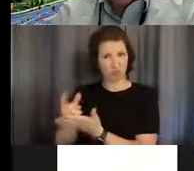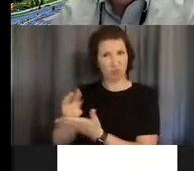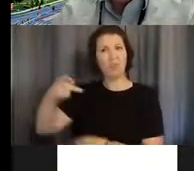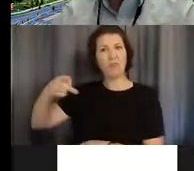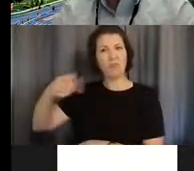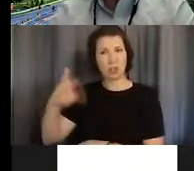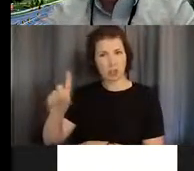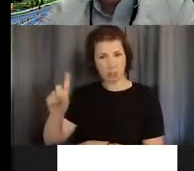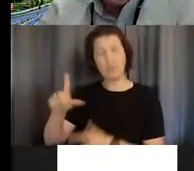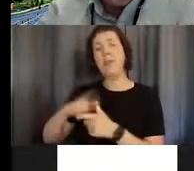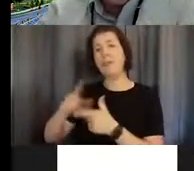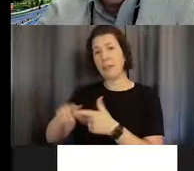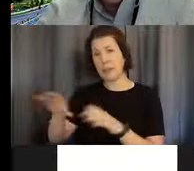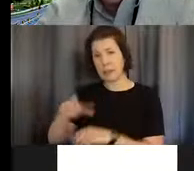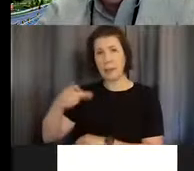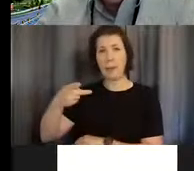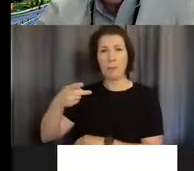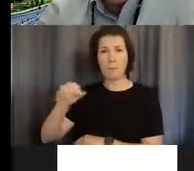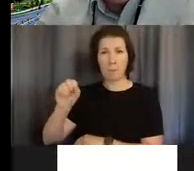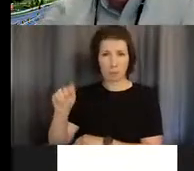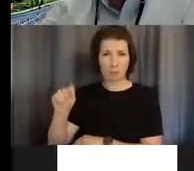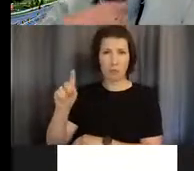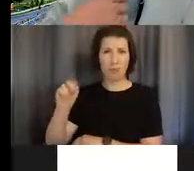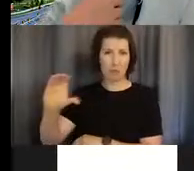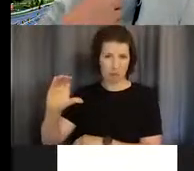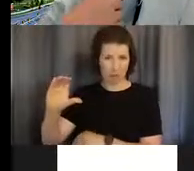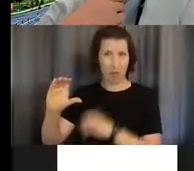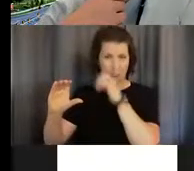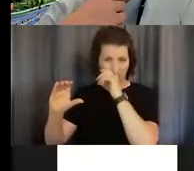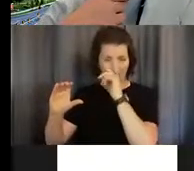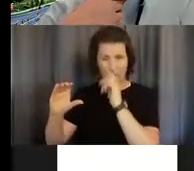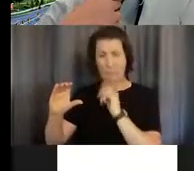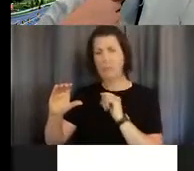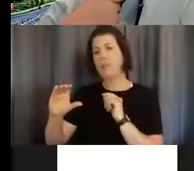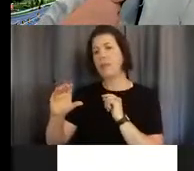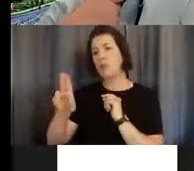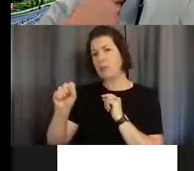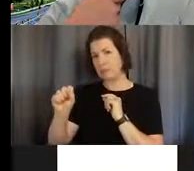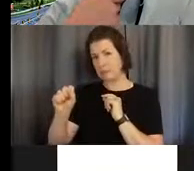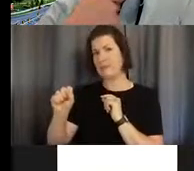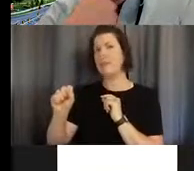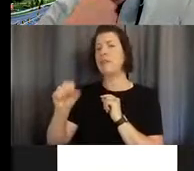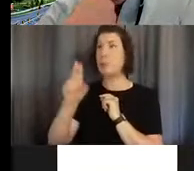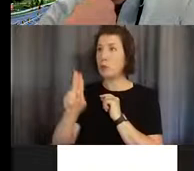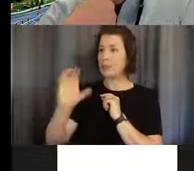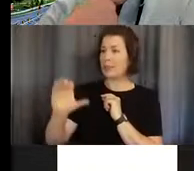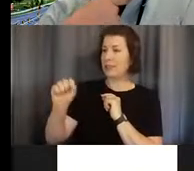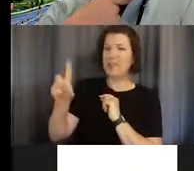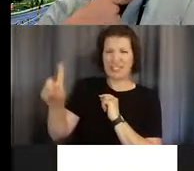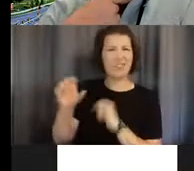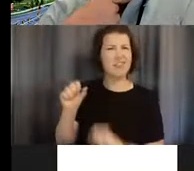a postdoc at University of California, San Diego. My PhD work, I worked on